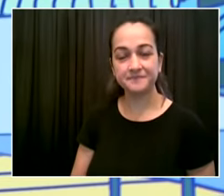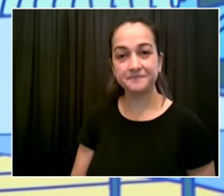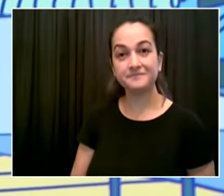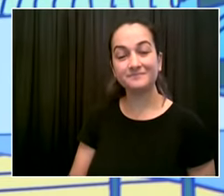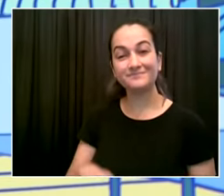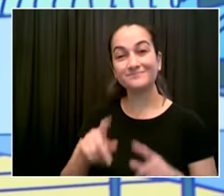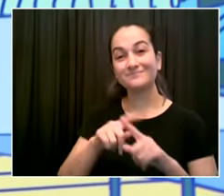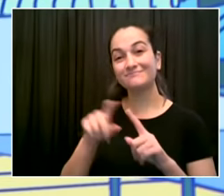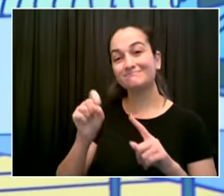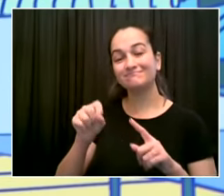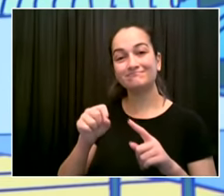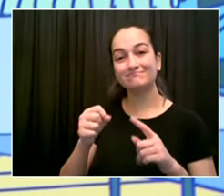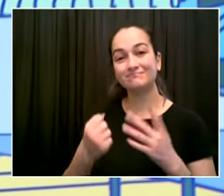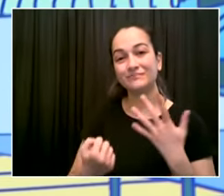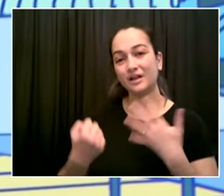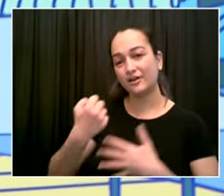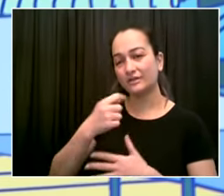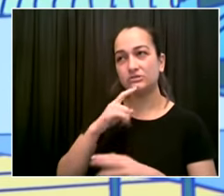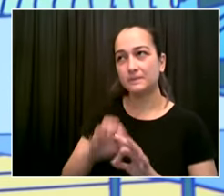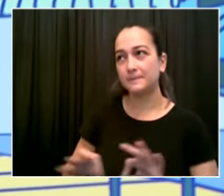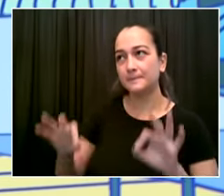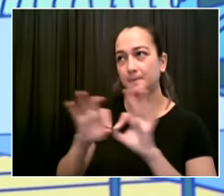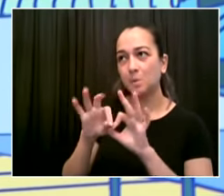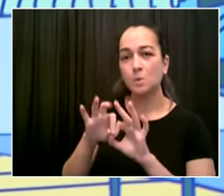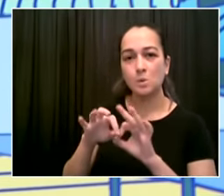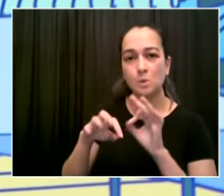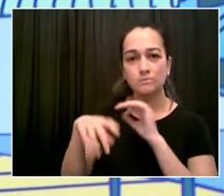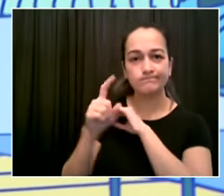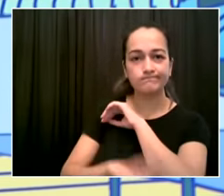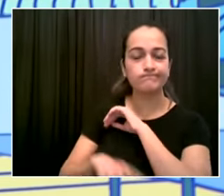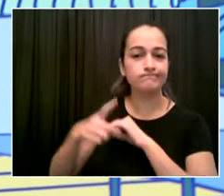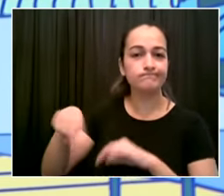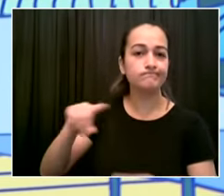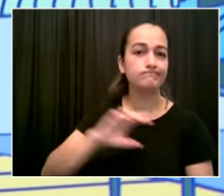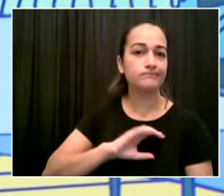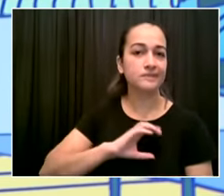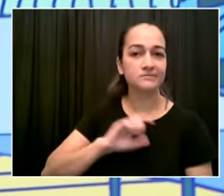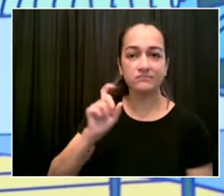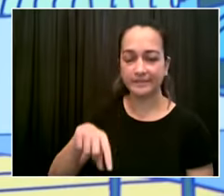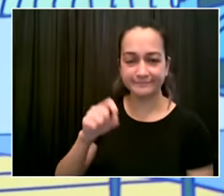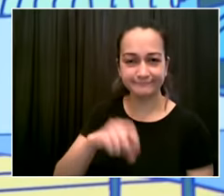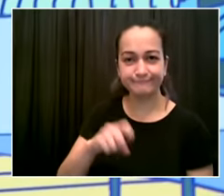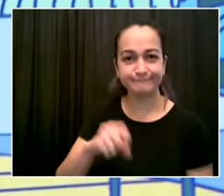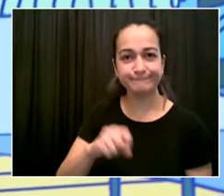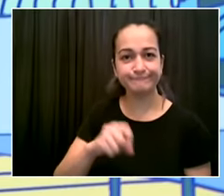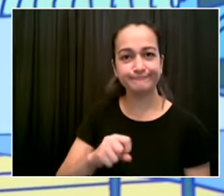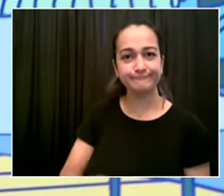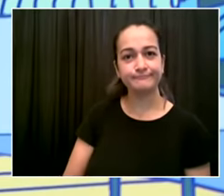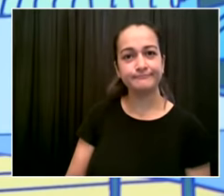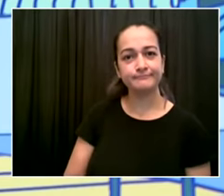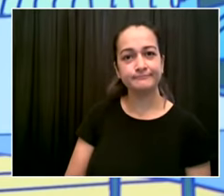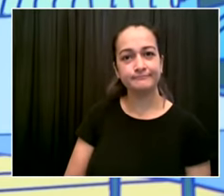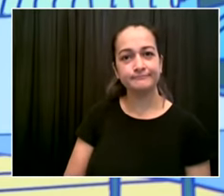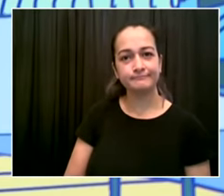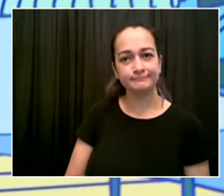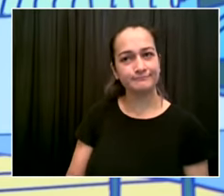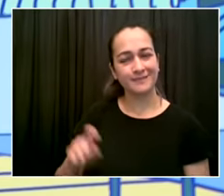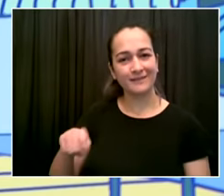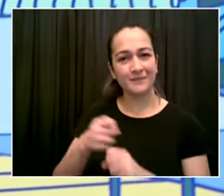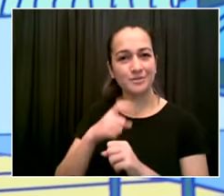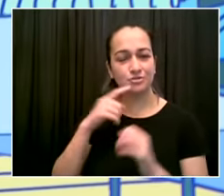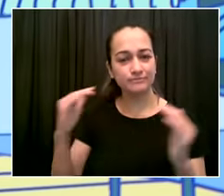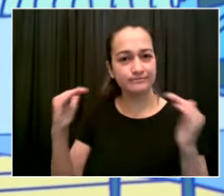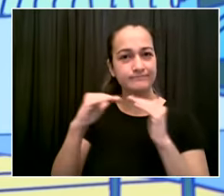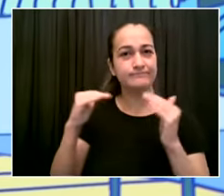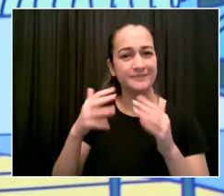it has not been a strong suit historically the mypd this is something though i've seen some real improvement in the last couple